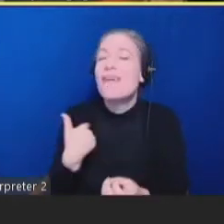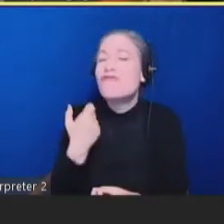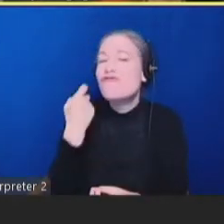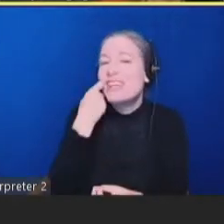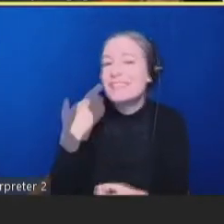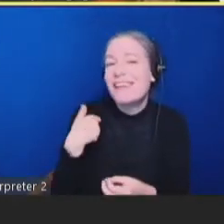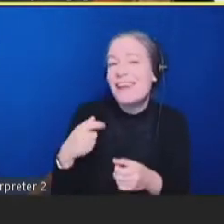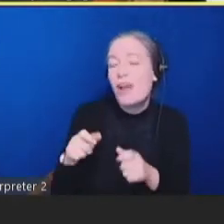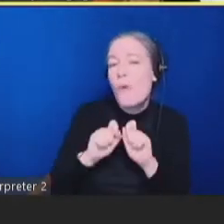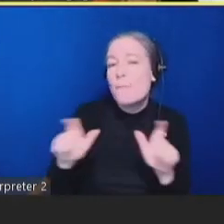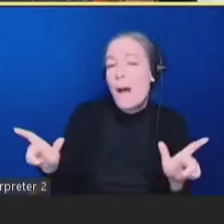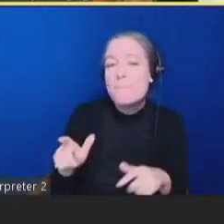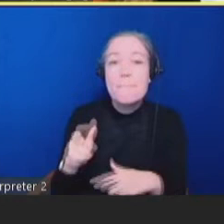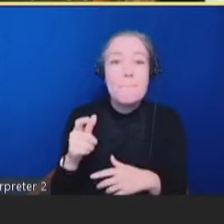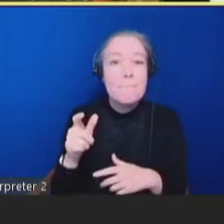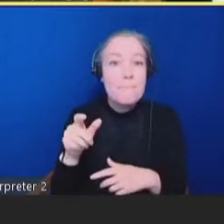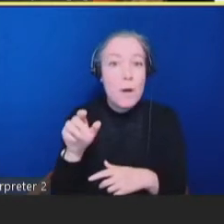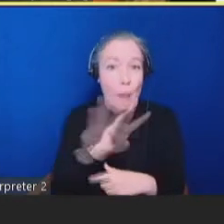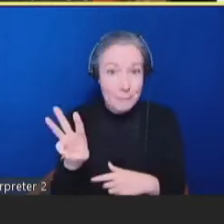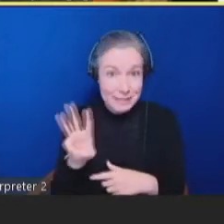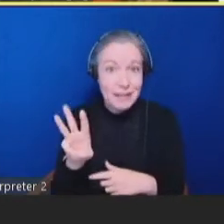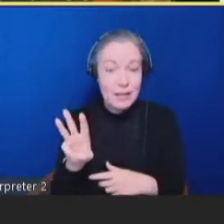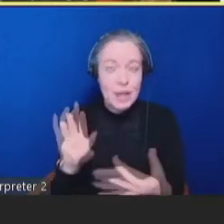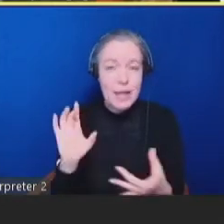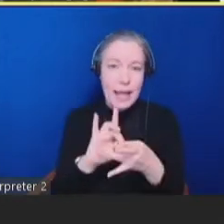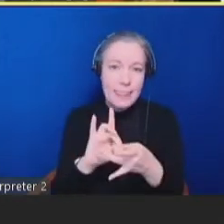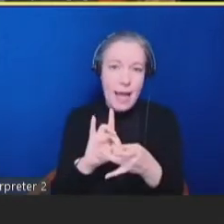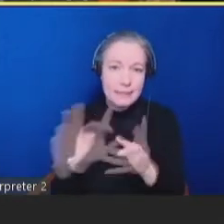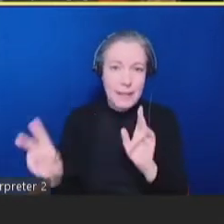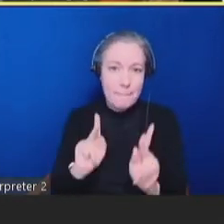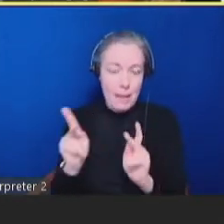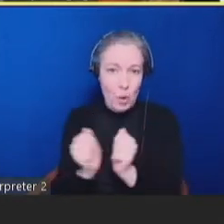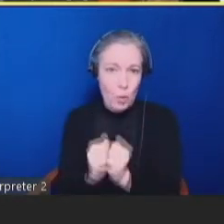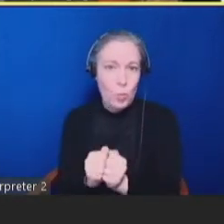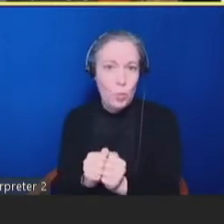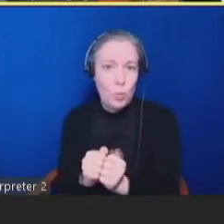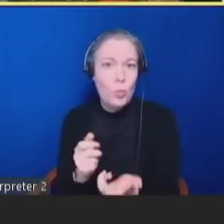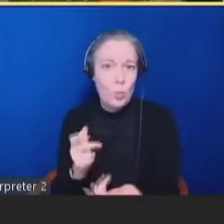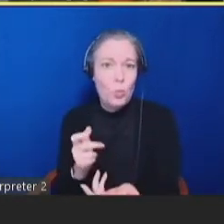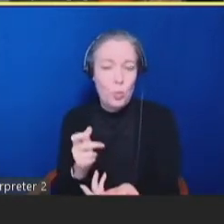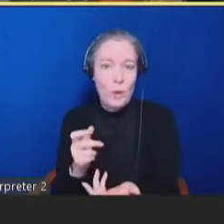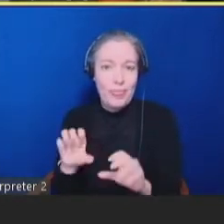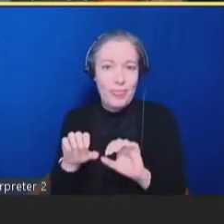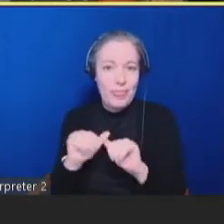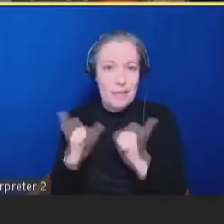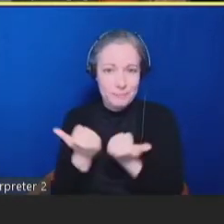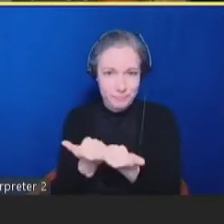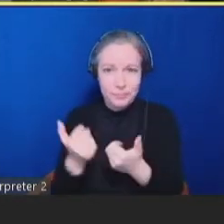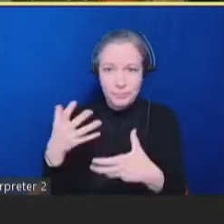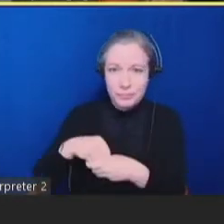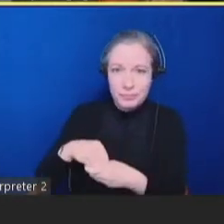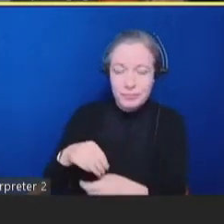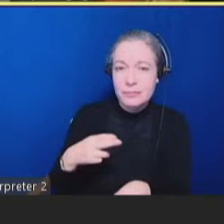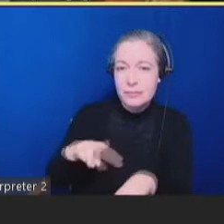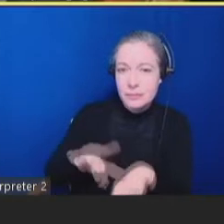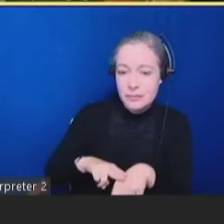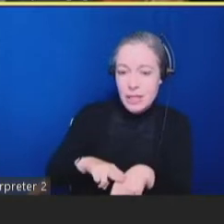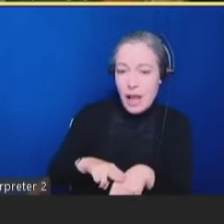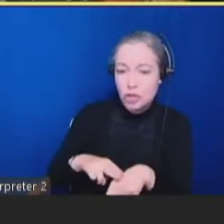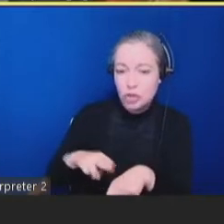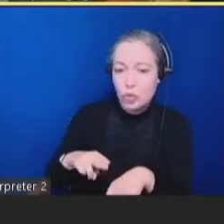to connect consumers to their local Vaccine Uptake Initiative grantee, which includes U.S. Aging and National Council on Aging.